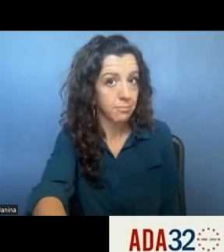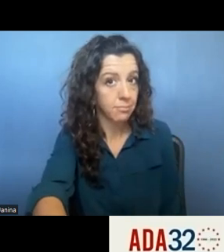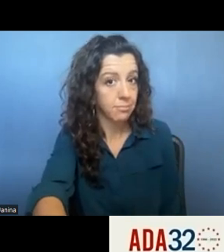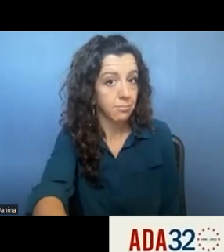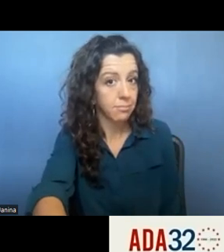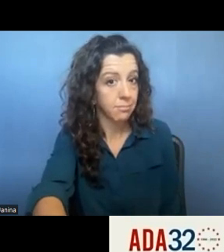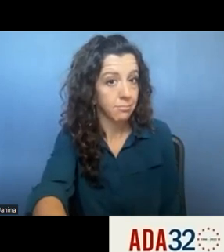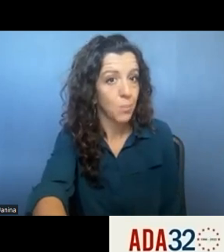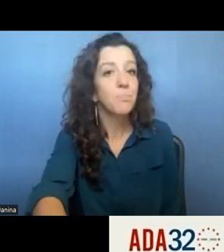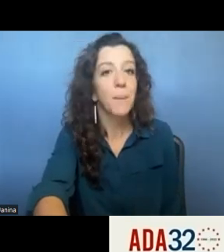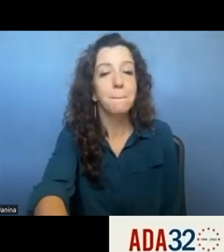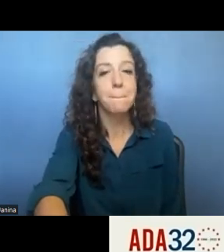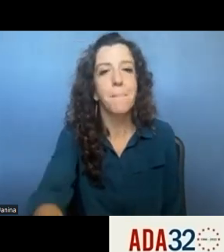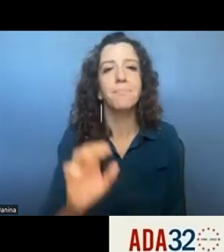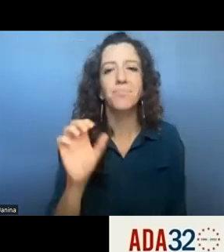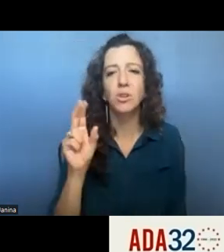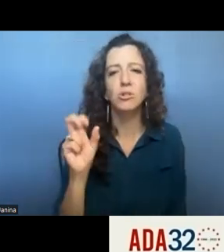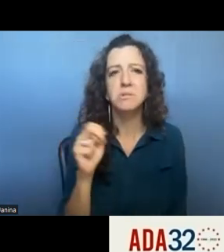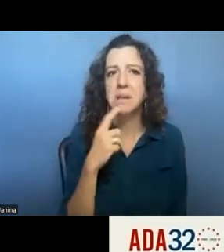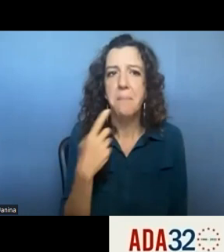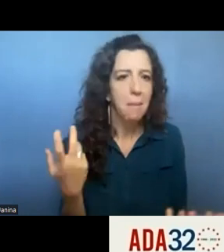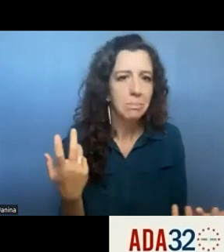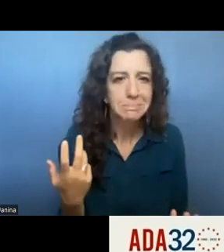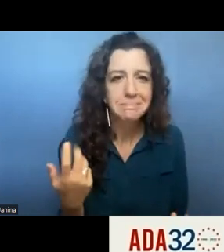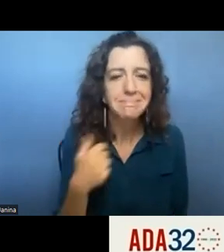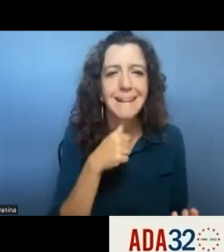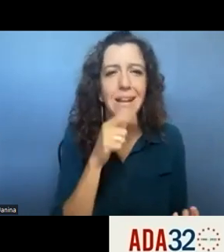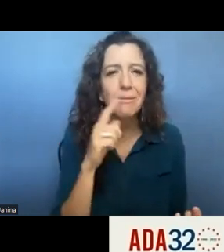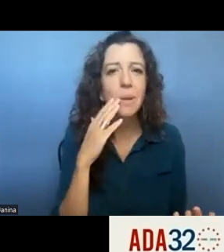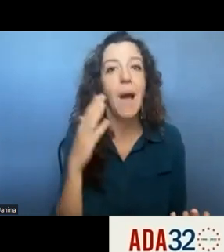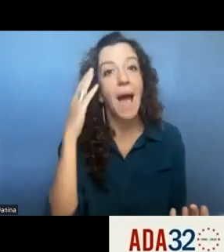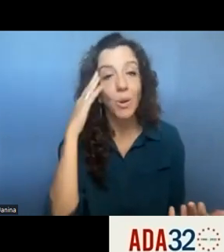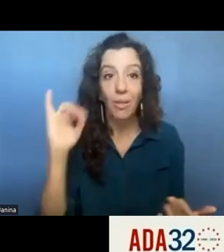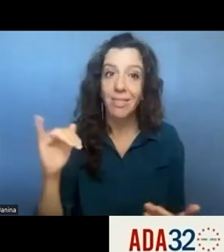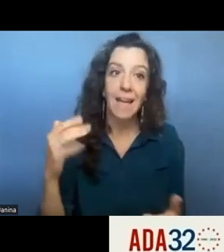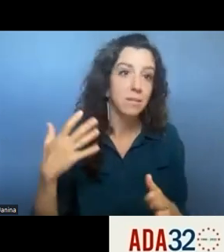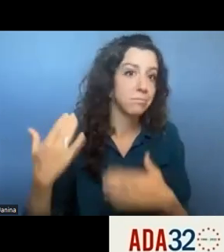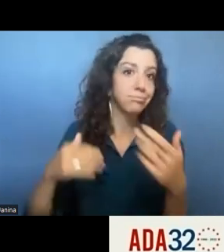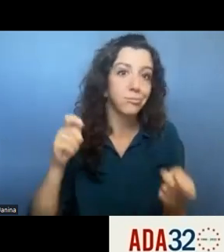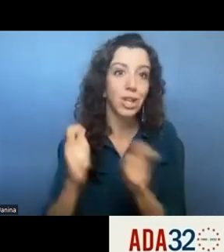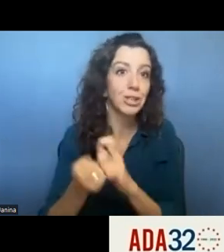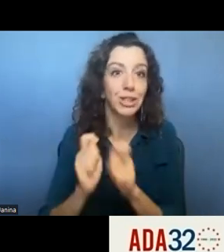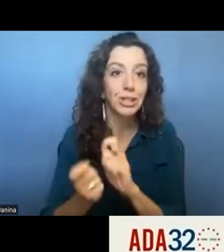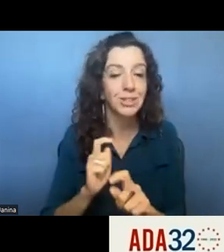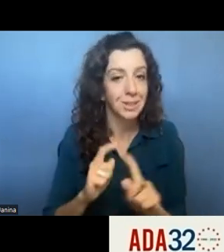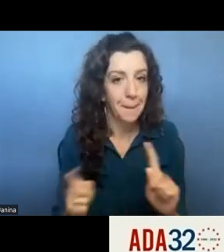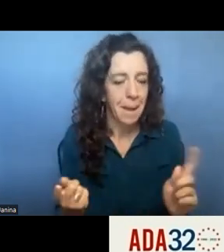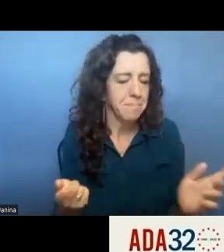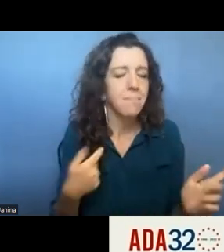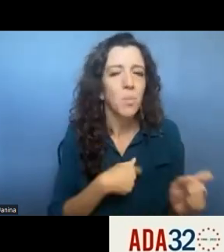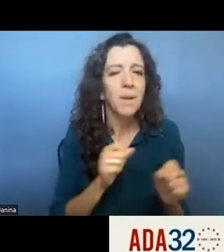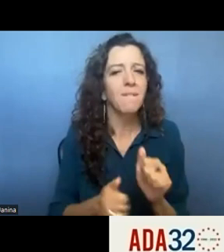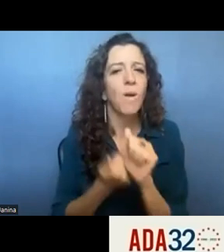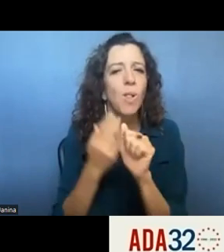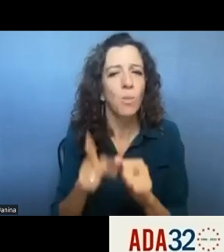no okay yeah that's not something i'm current on as of this week i know it's fast moving and has been changing so um we can get a follow-up